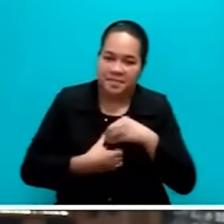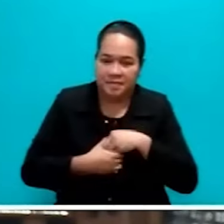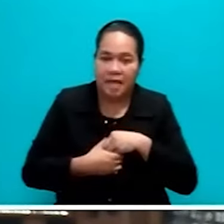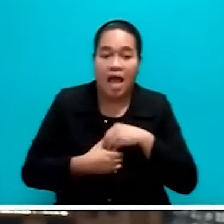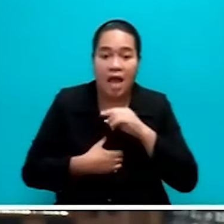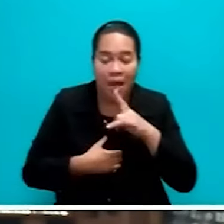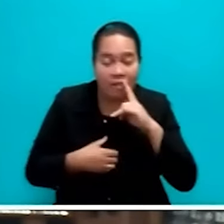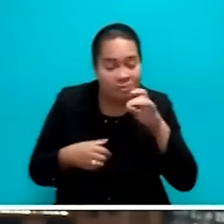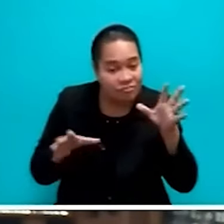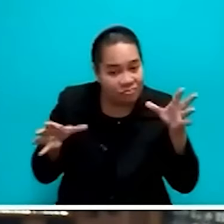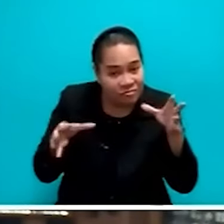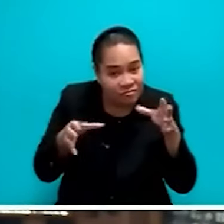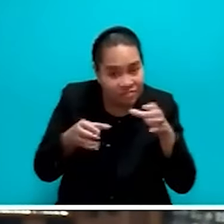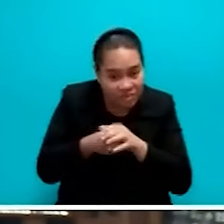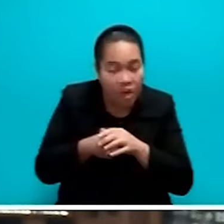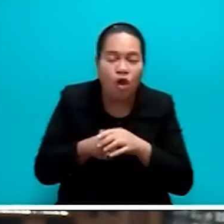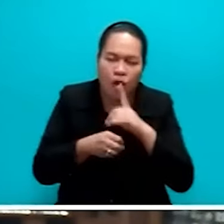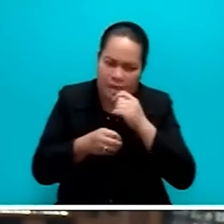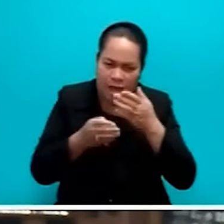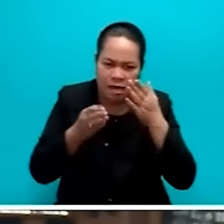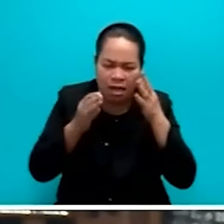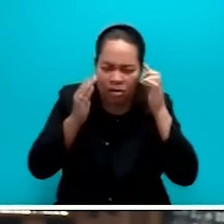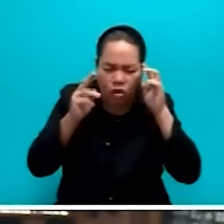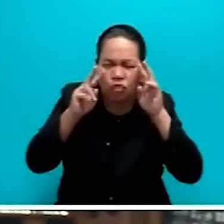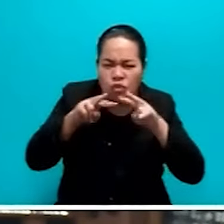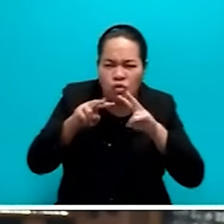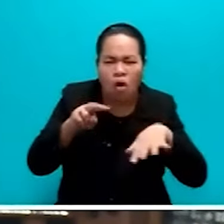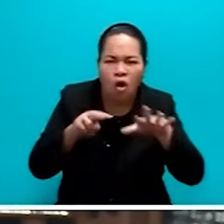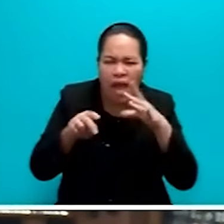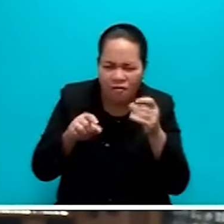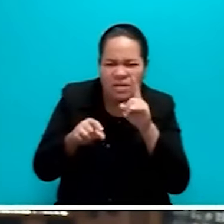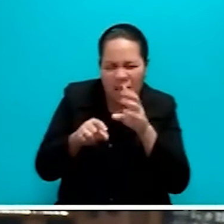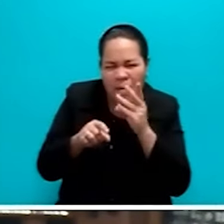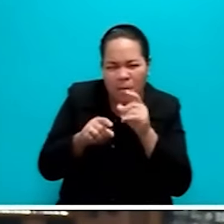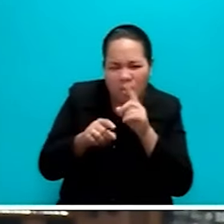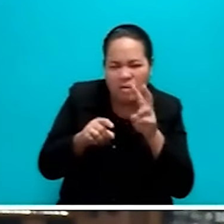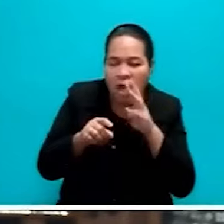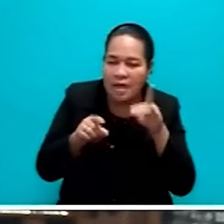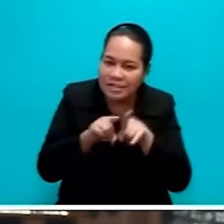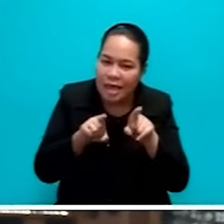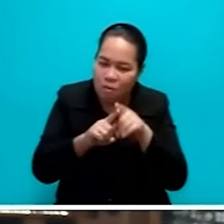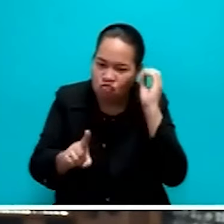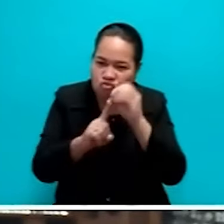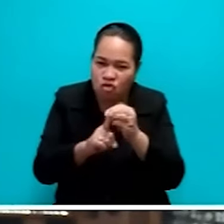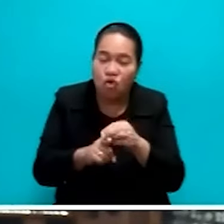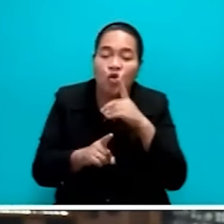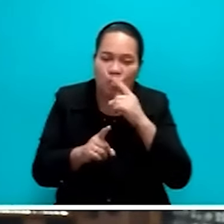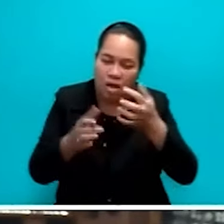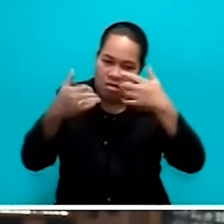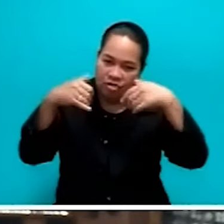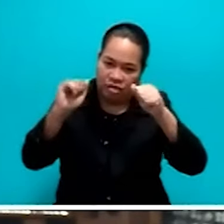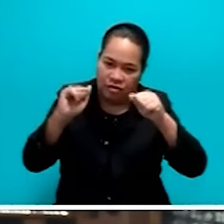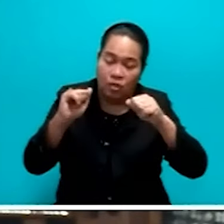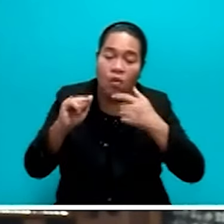towards achieving our common goals for the betterment of our country. We owe it to the next generation, the future